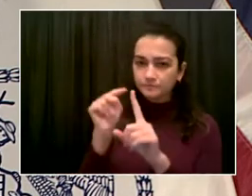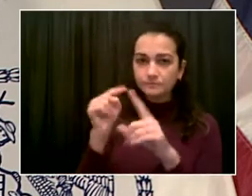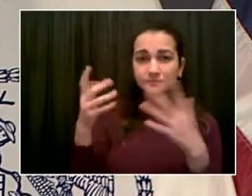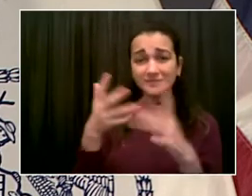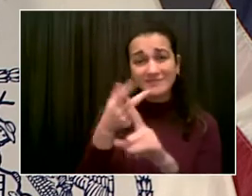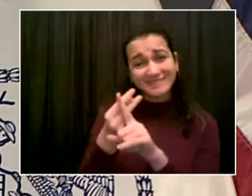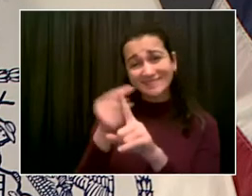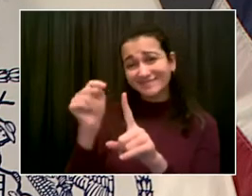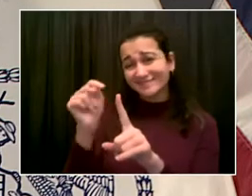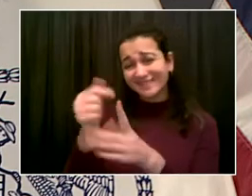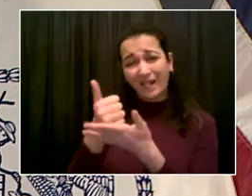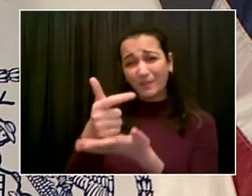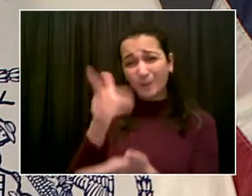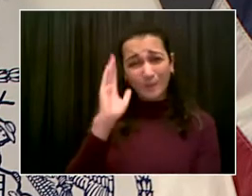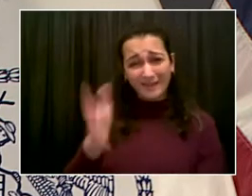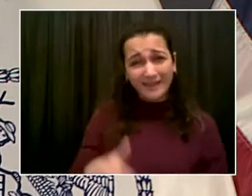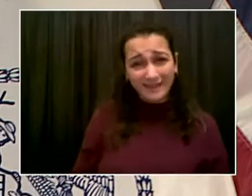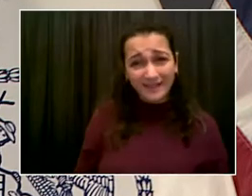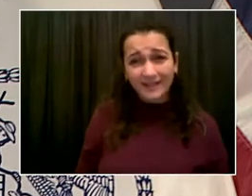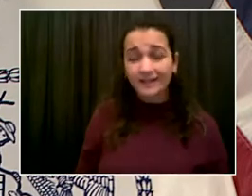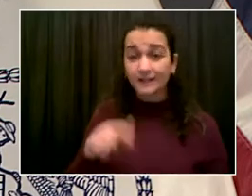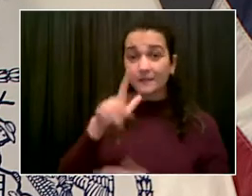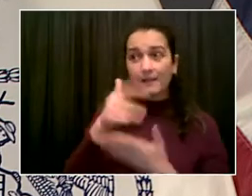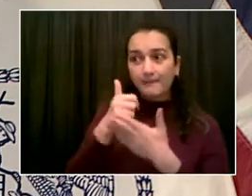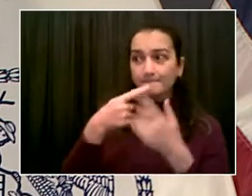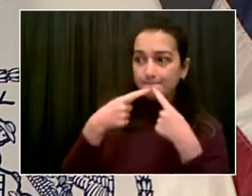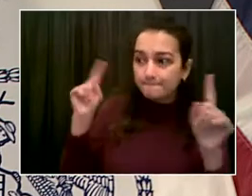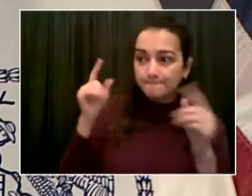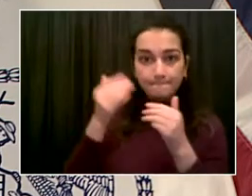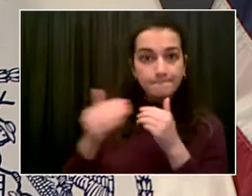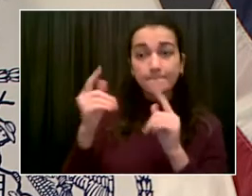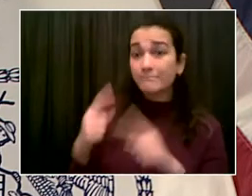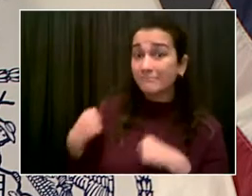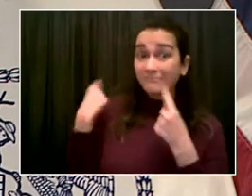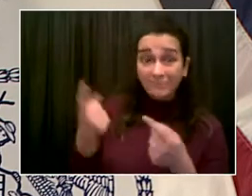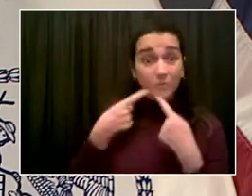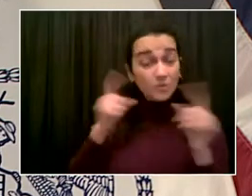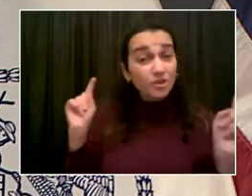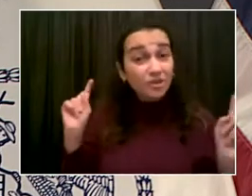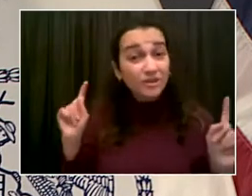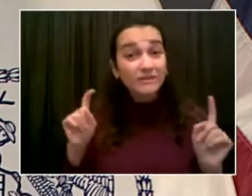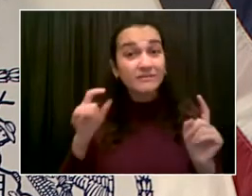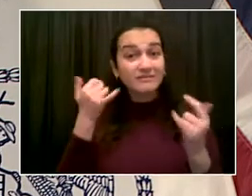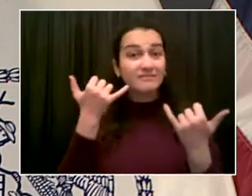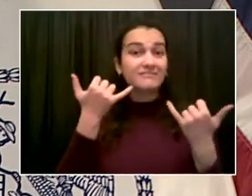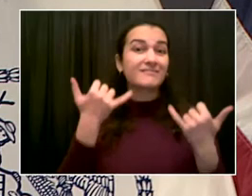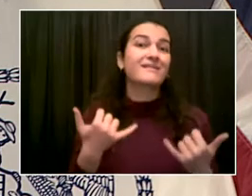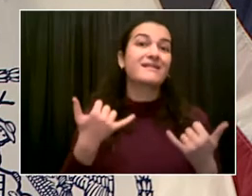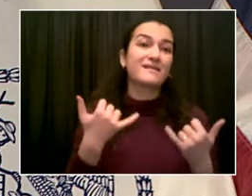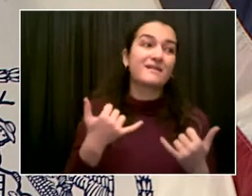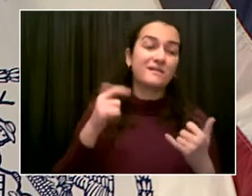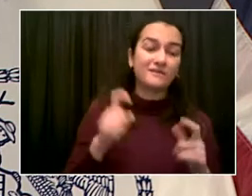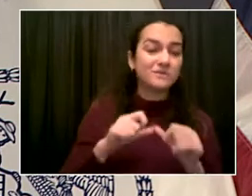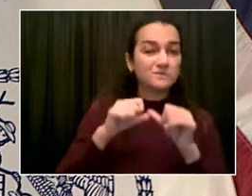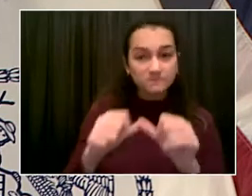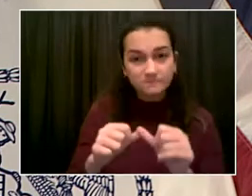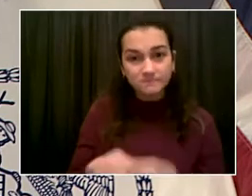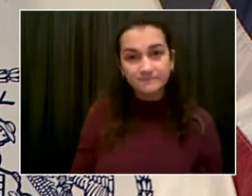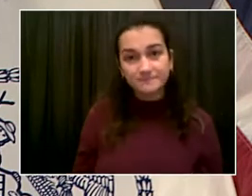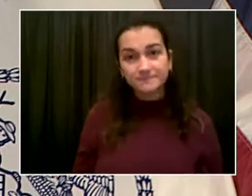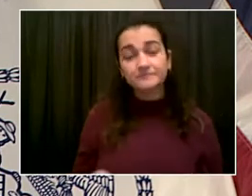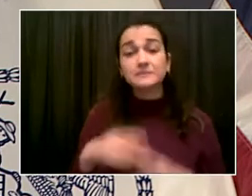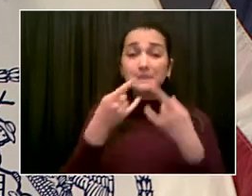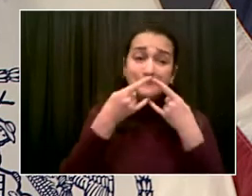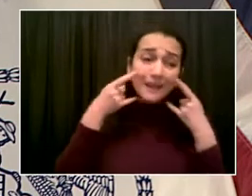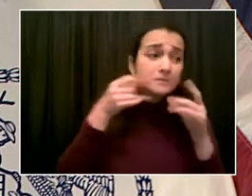debate all the other measures that they could take. But the one that is the most important is vaccination. And I do think this